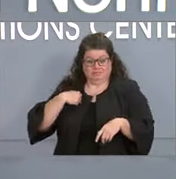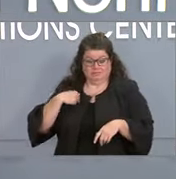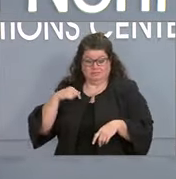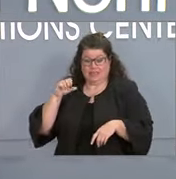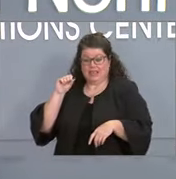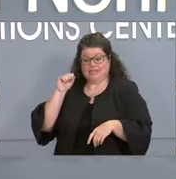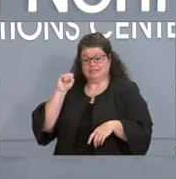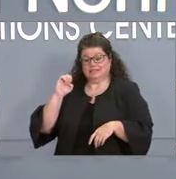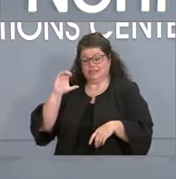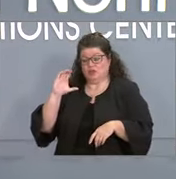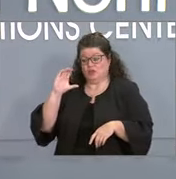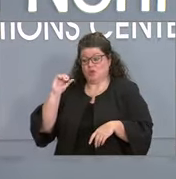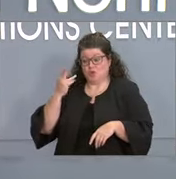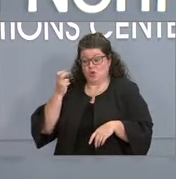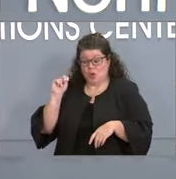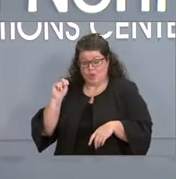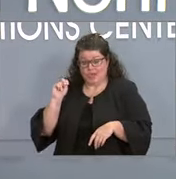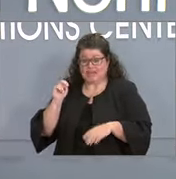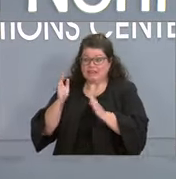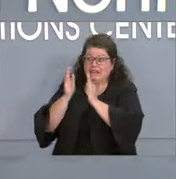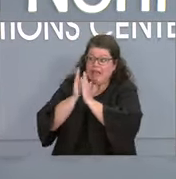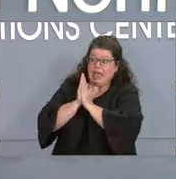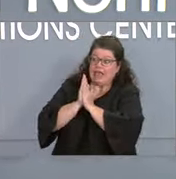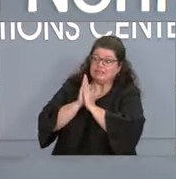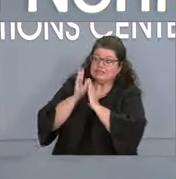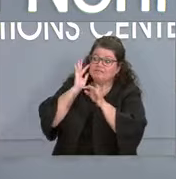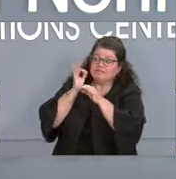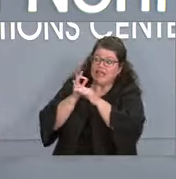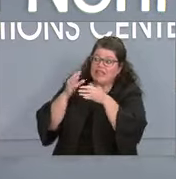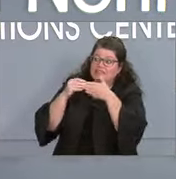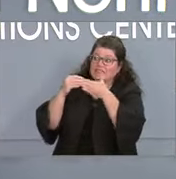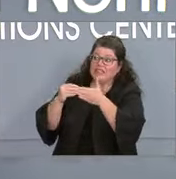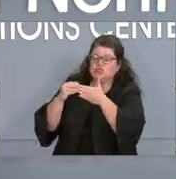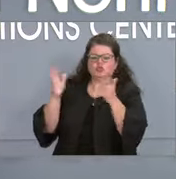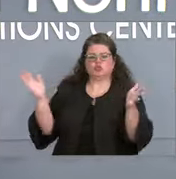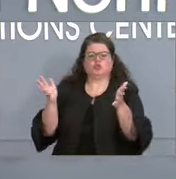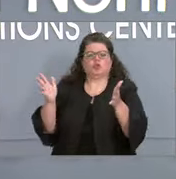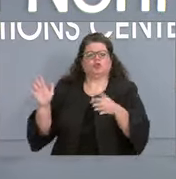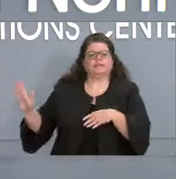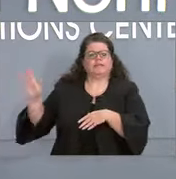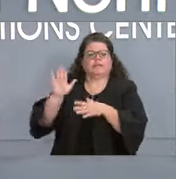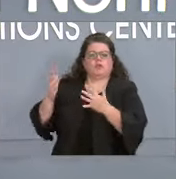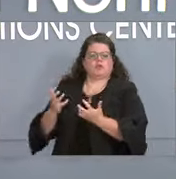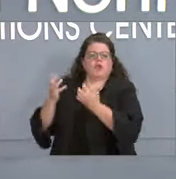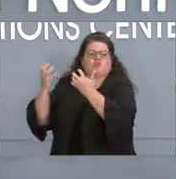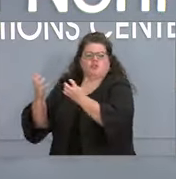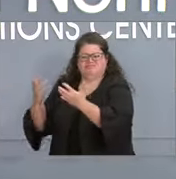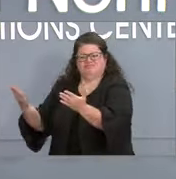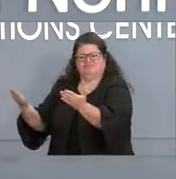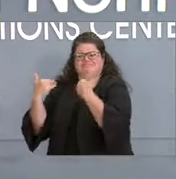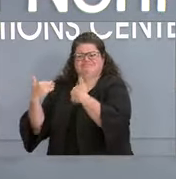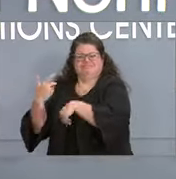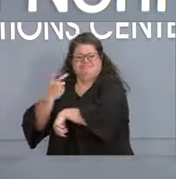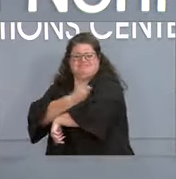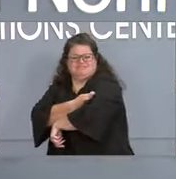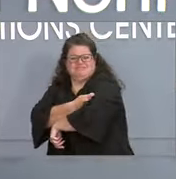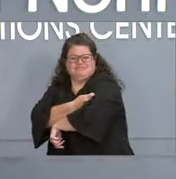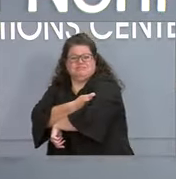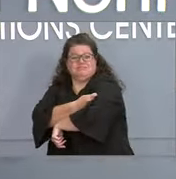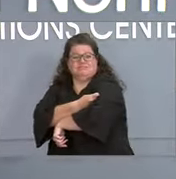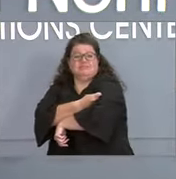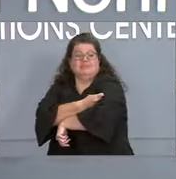asking them to encourage their congregations to get vaccinated and to help us combat misinformation